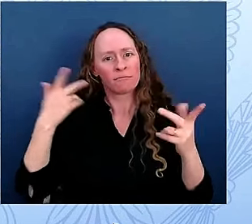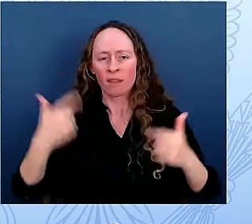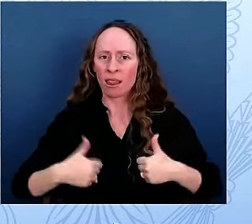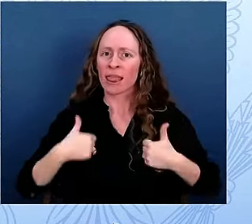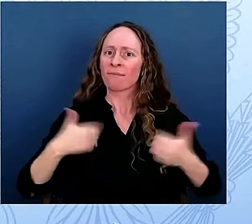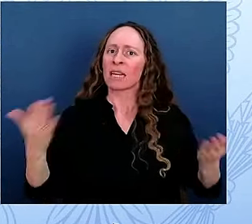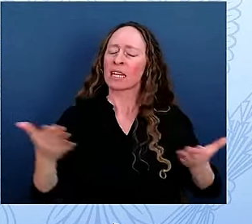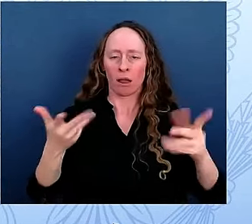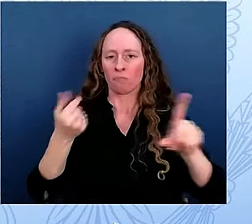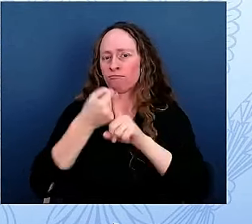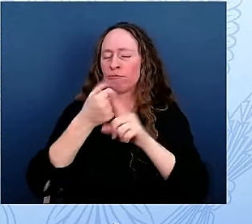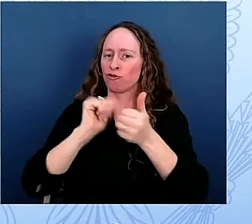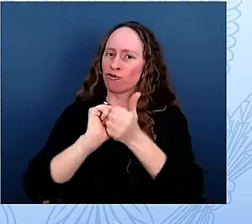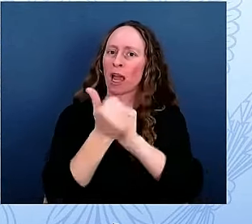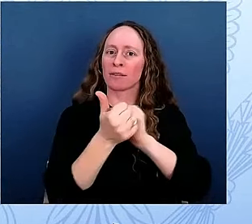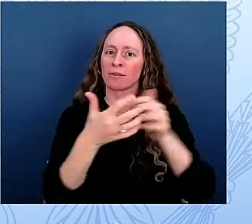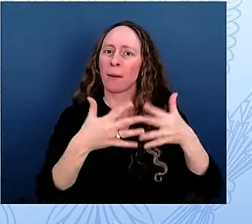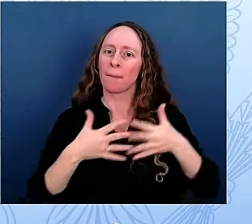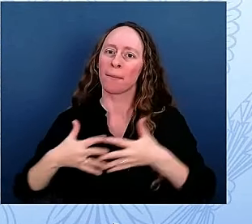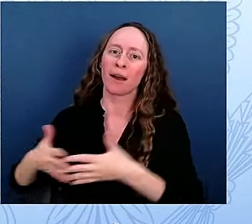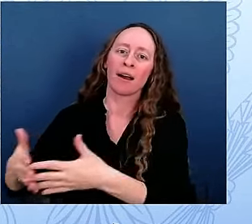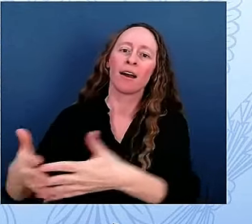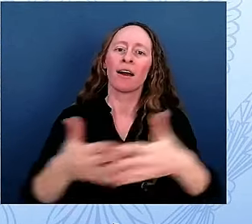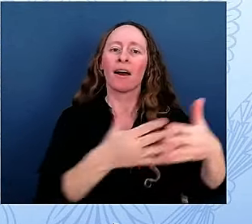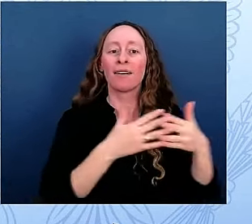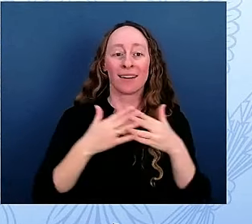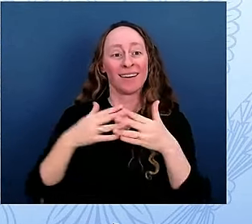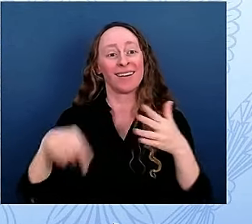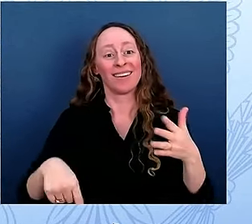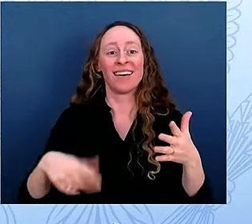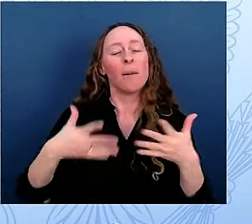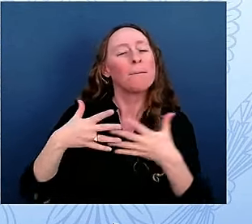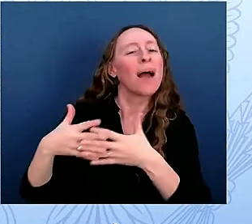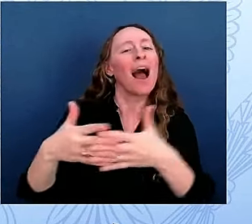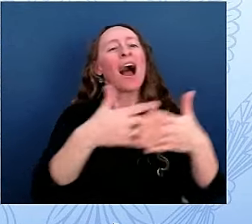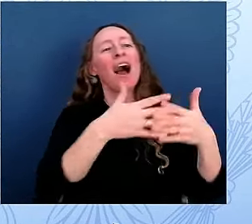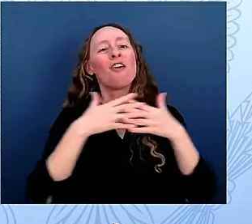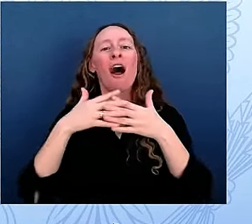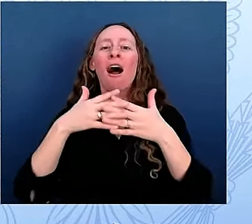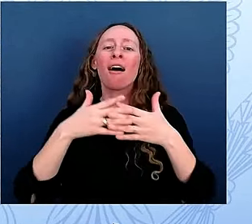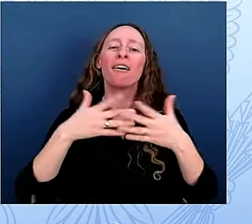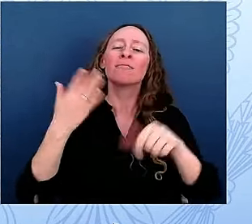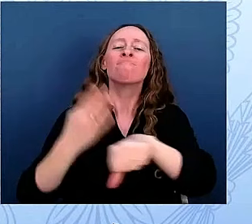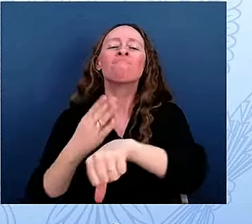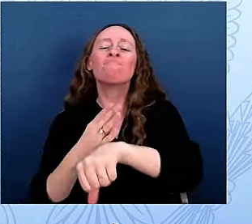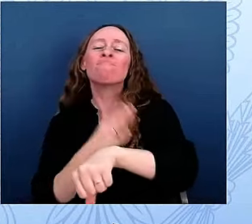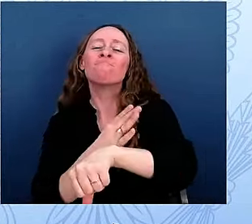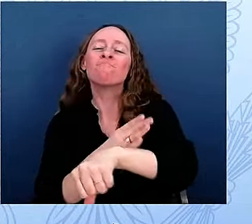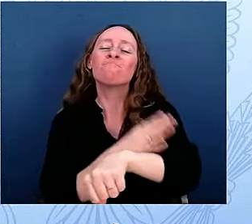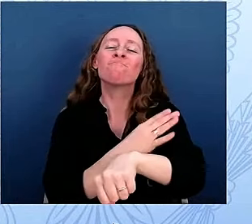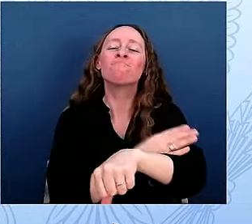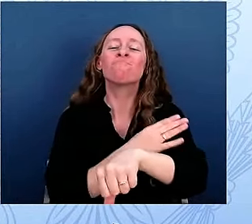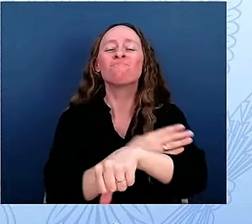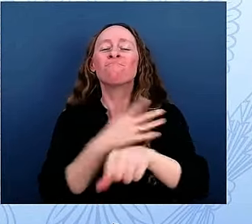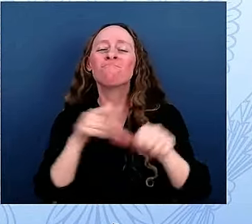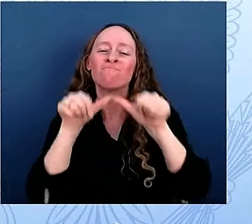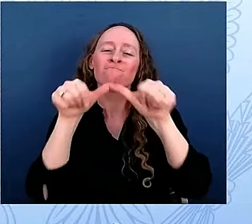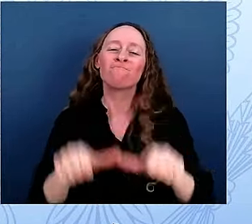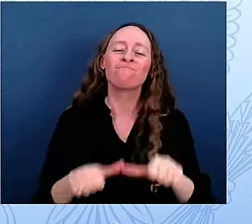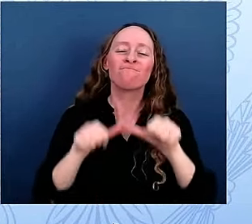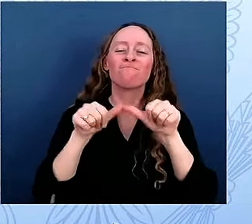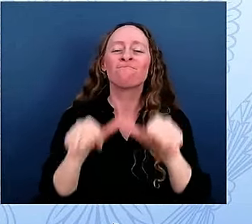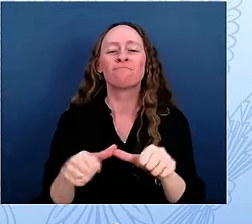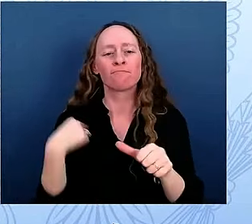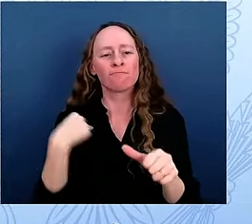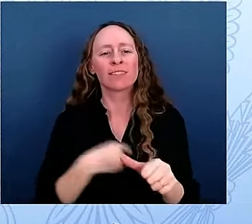ongoing and that will continue today and into the future. We see the faces of these people throughout the new tour experience.